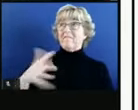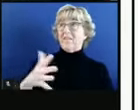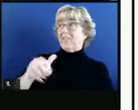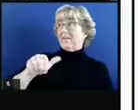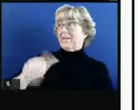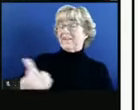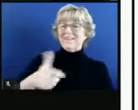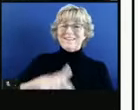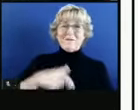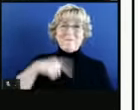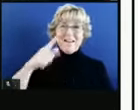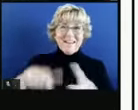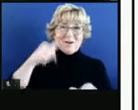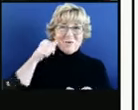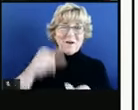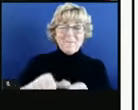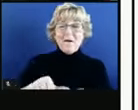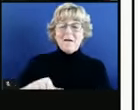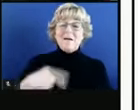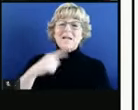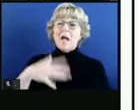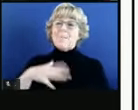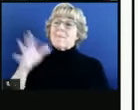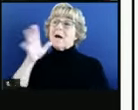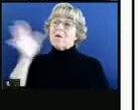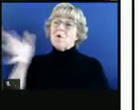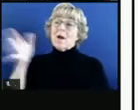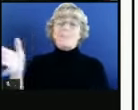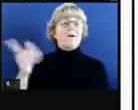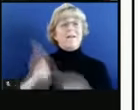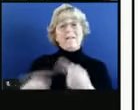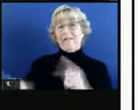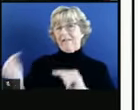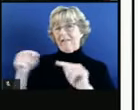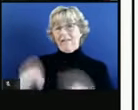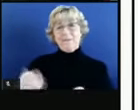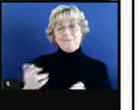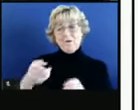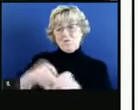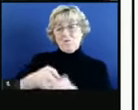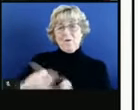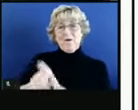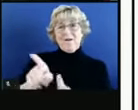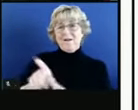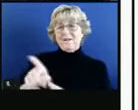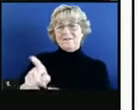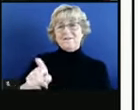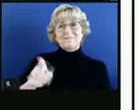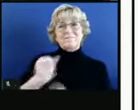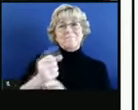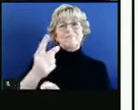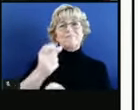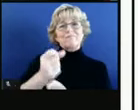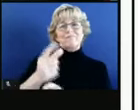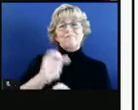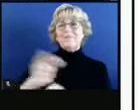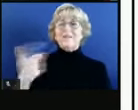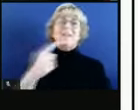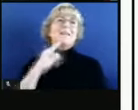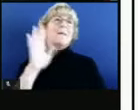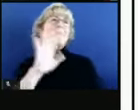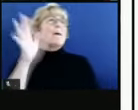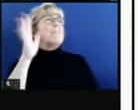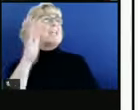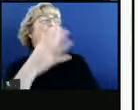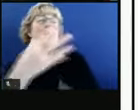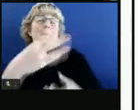time, I can't remember which, that my mom, his grandma, isn't going to be able to join us as she has every other Thanksgiving. And he said, but Dad,